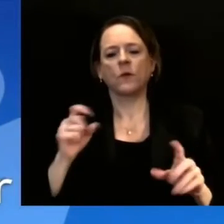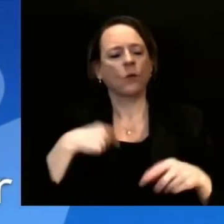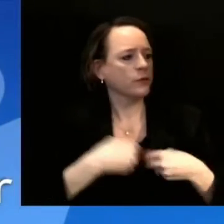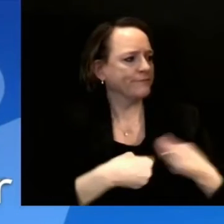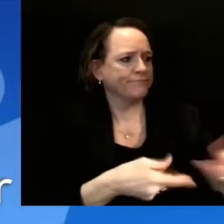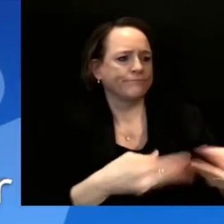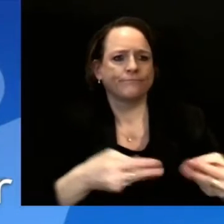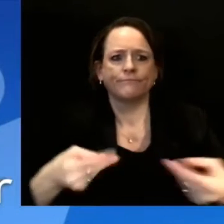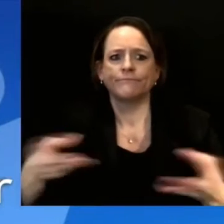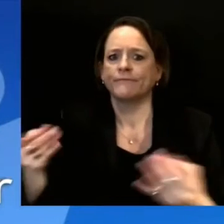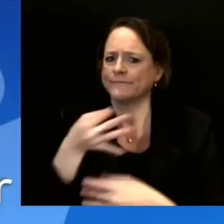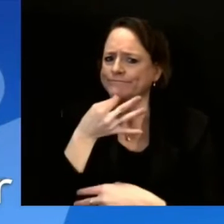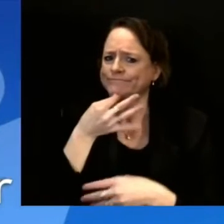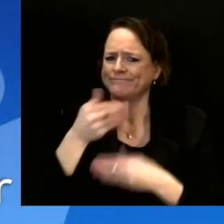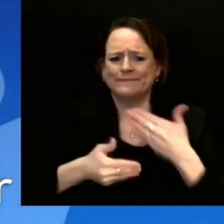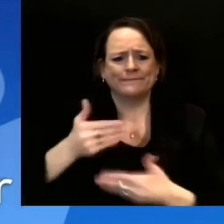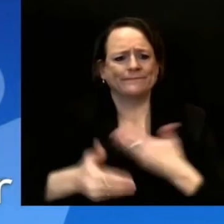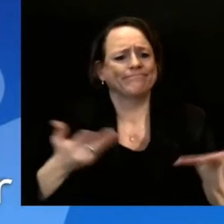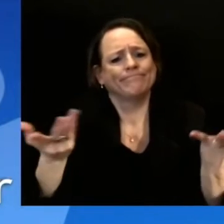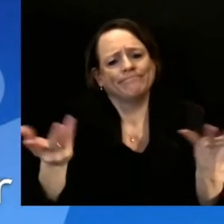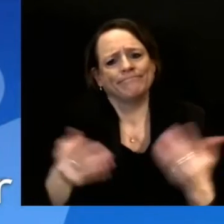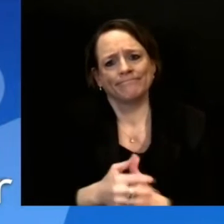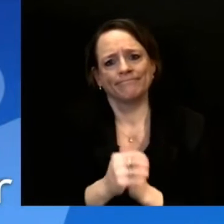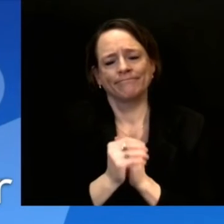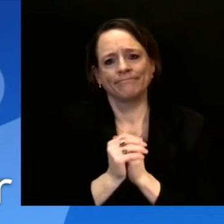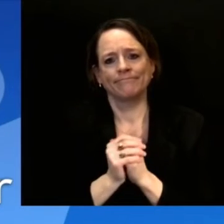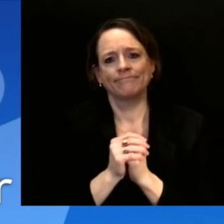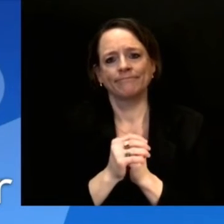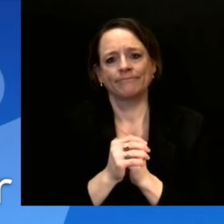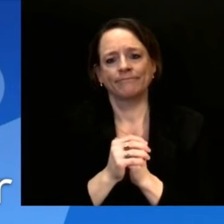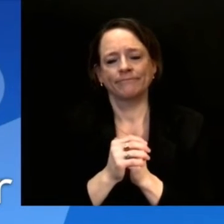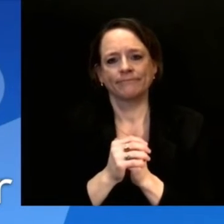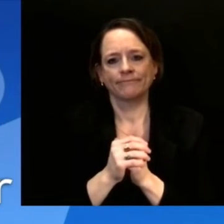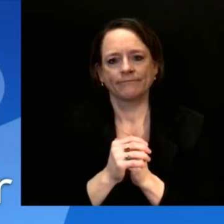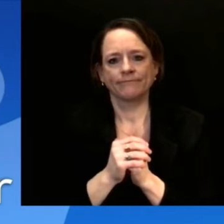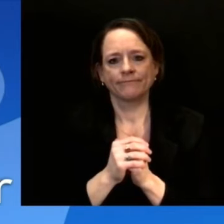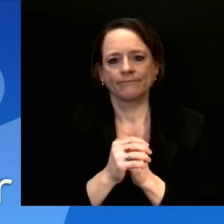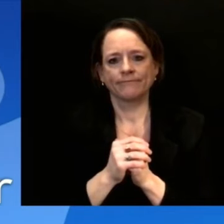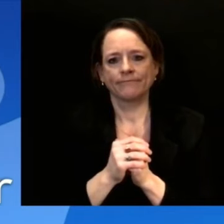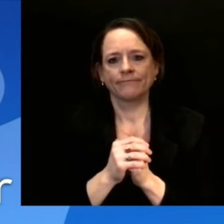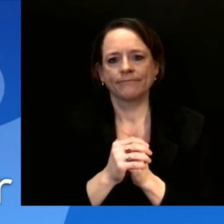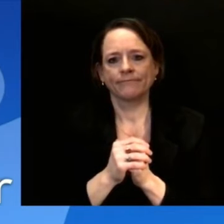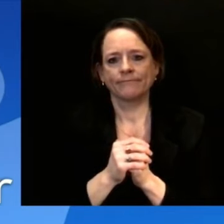Thank you. Let's go to Stephanie Hoff at Wispolitics. Stephanie Hoff.